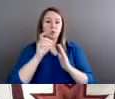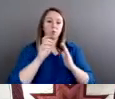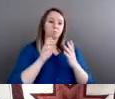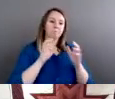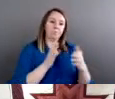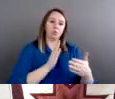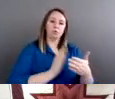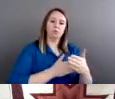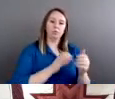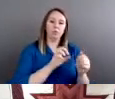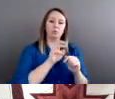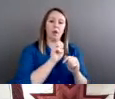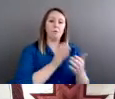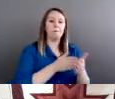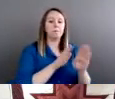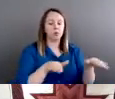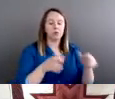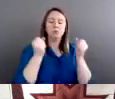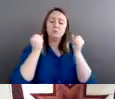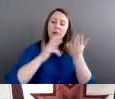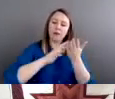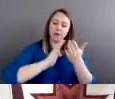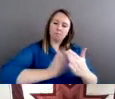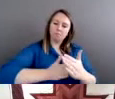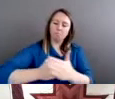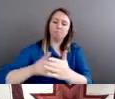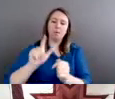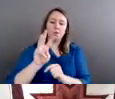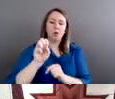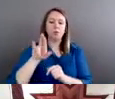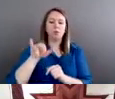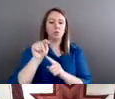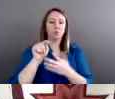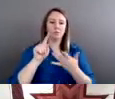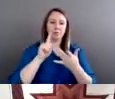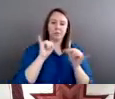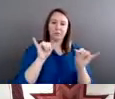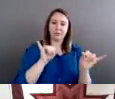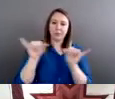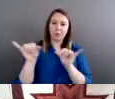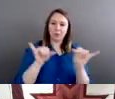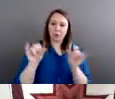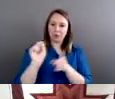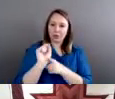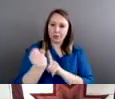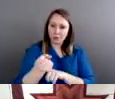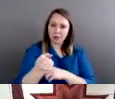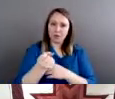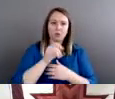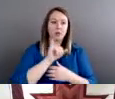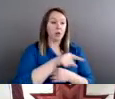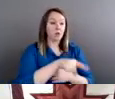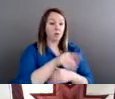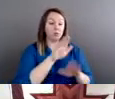lawsuits about it and a very similar dynamic here that many of these children were punished